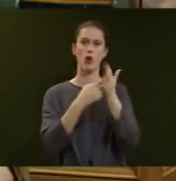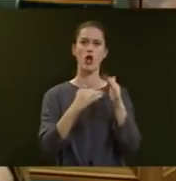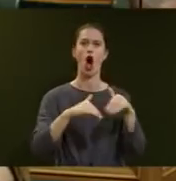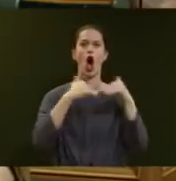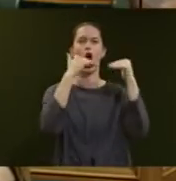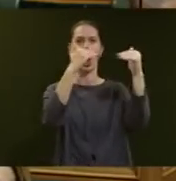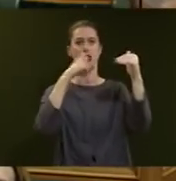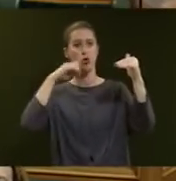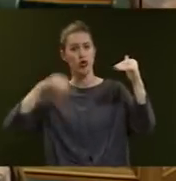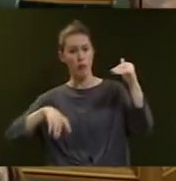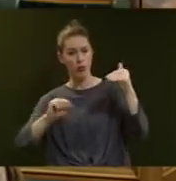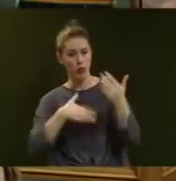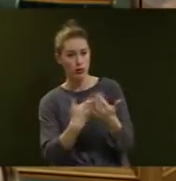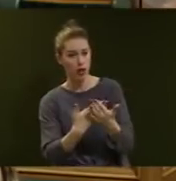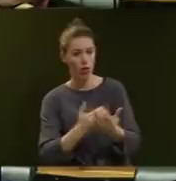now looking at?